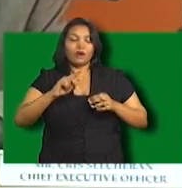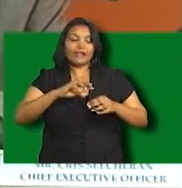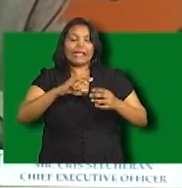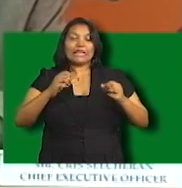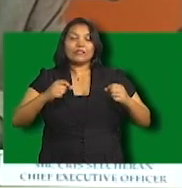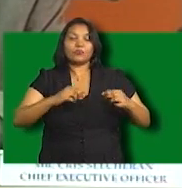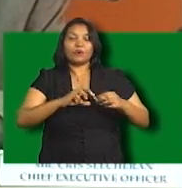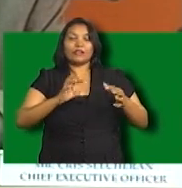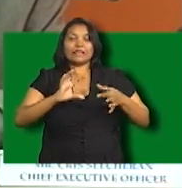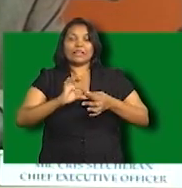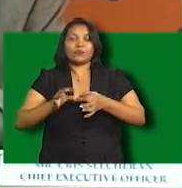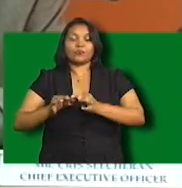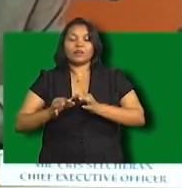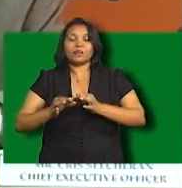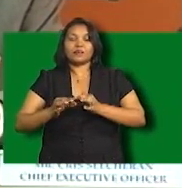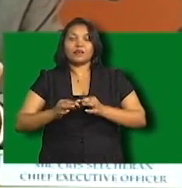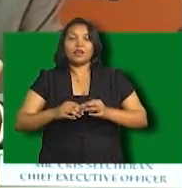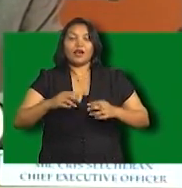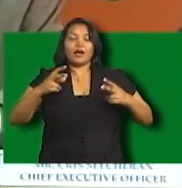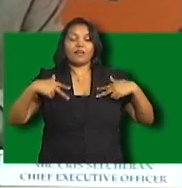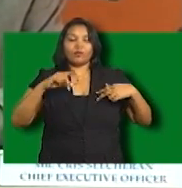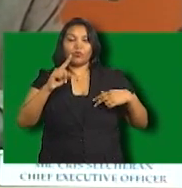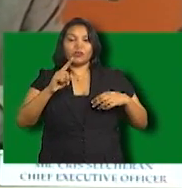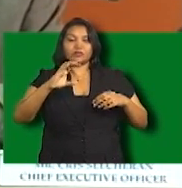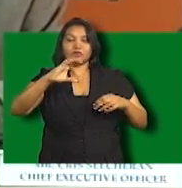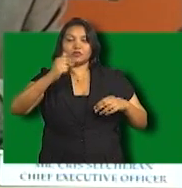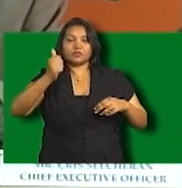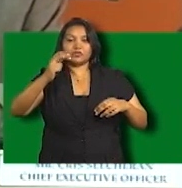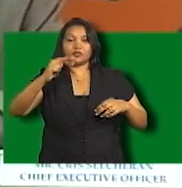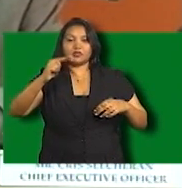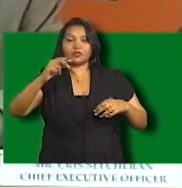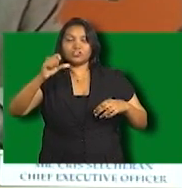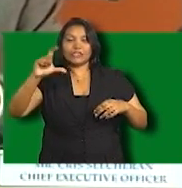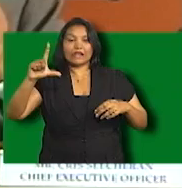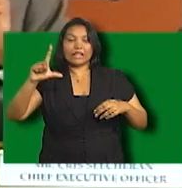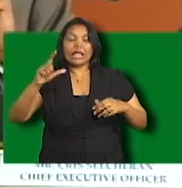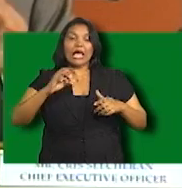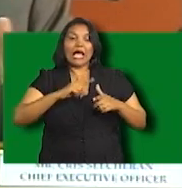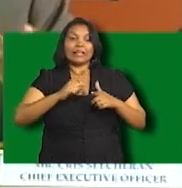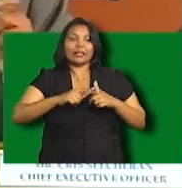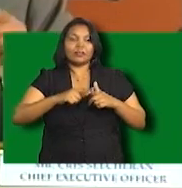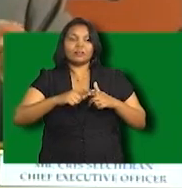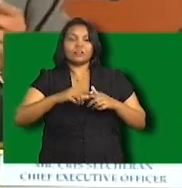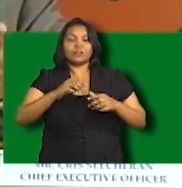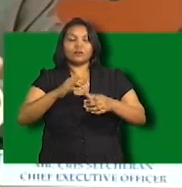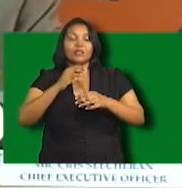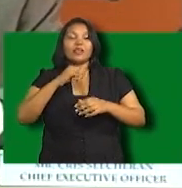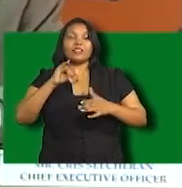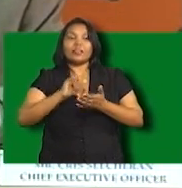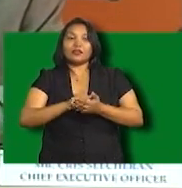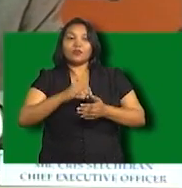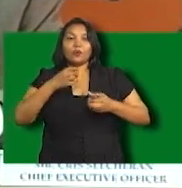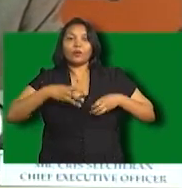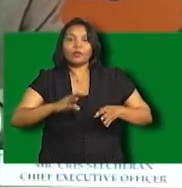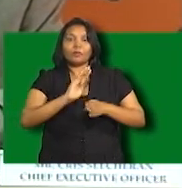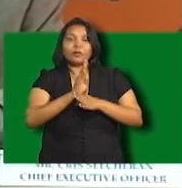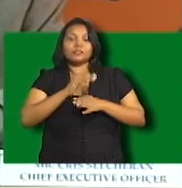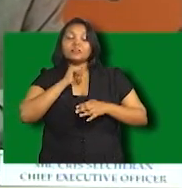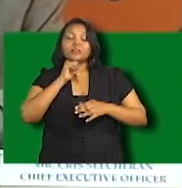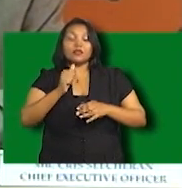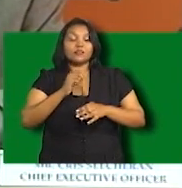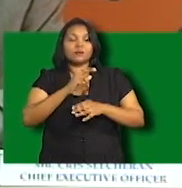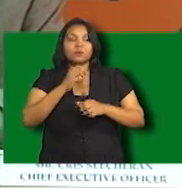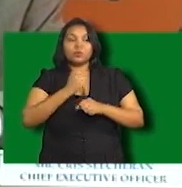model will no longer exist. You will have a common carrier model where the distributor would be a network that would carry several